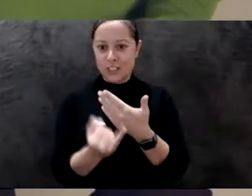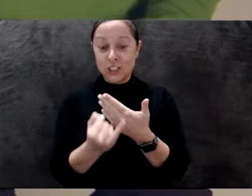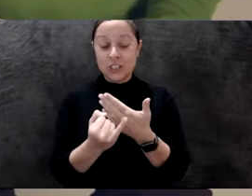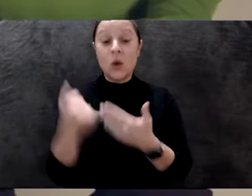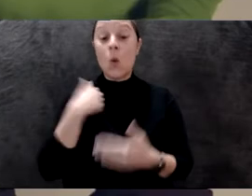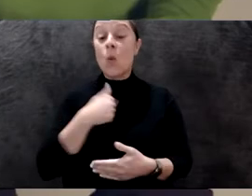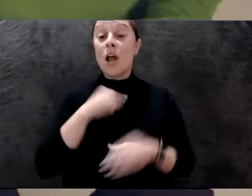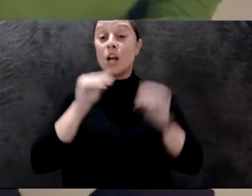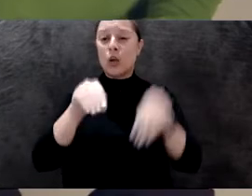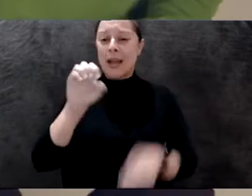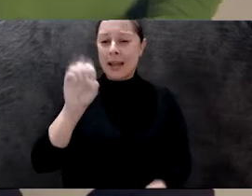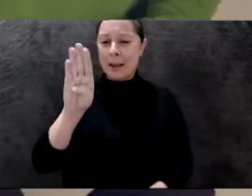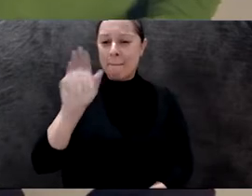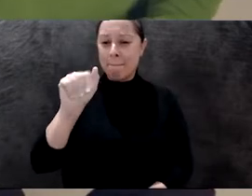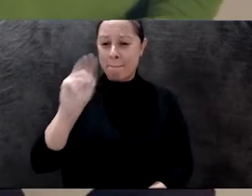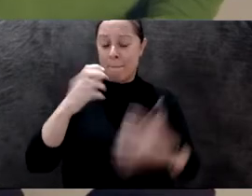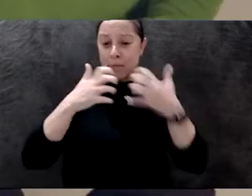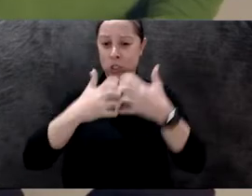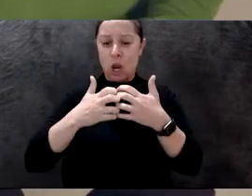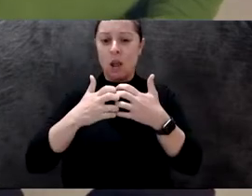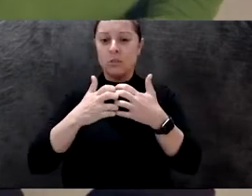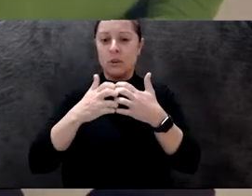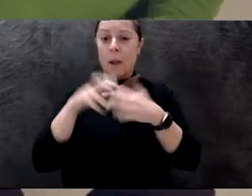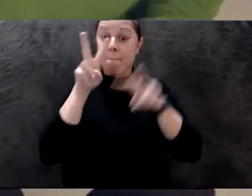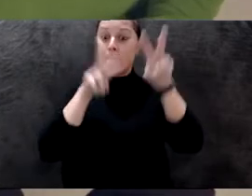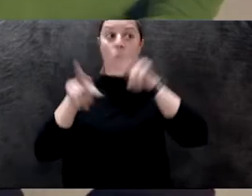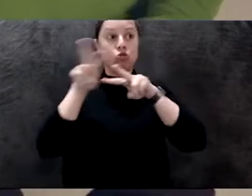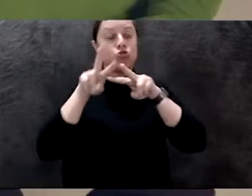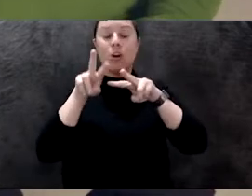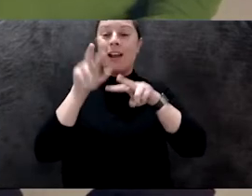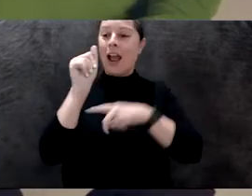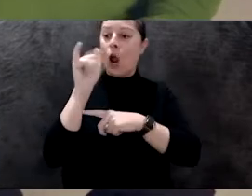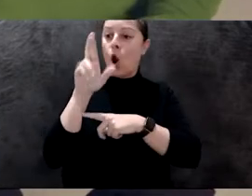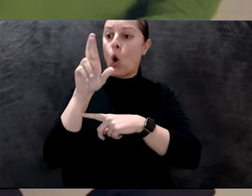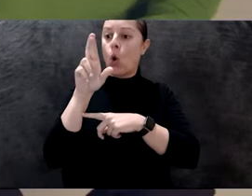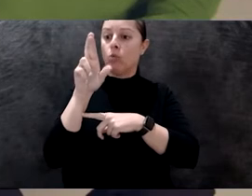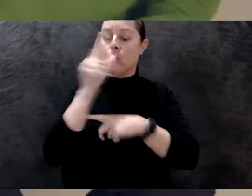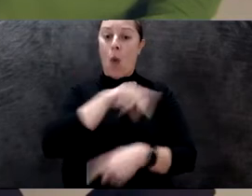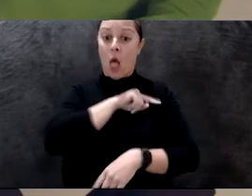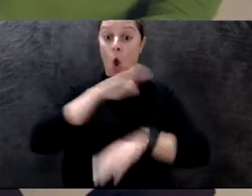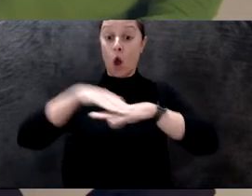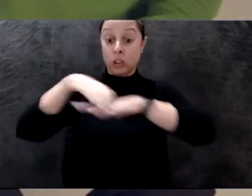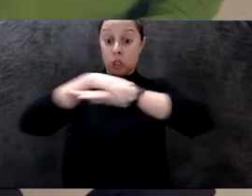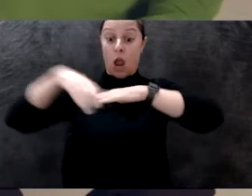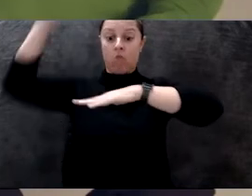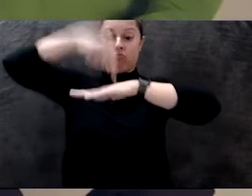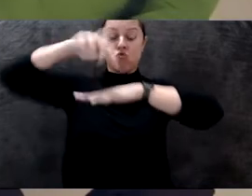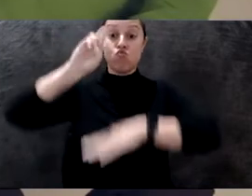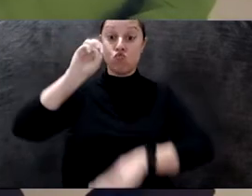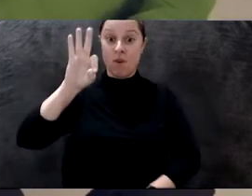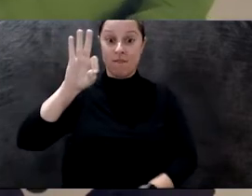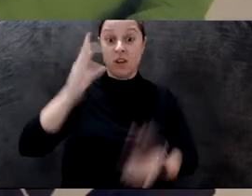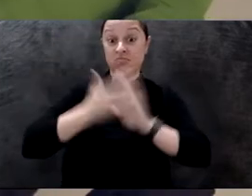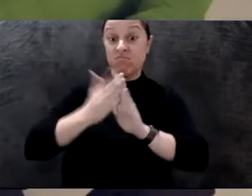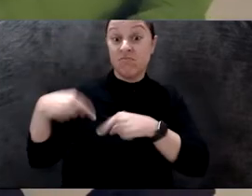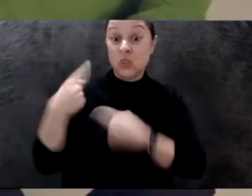the air quality on the roof of the shed. And we installed that in 2019 and it's been running since that moment. And I'm very interested to see